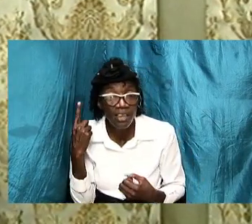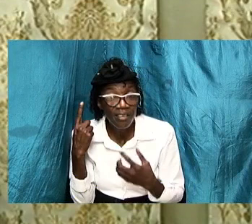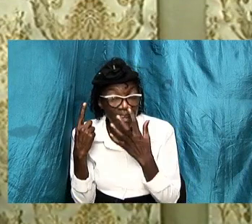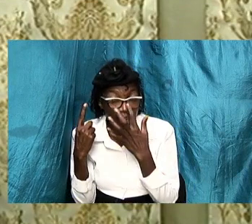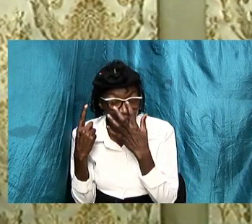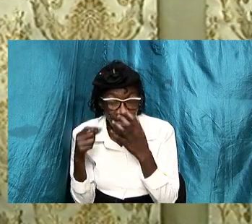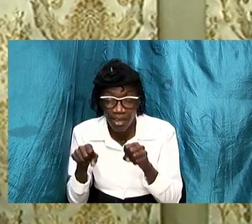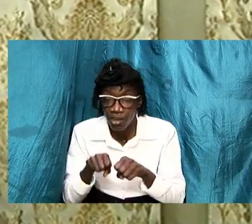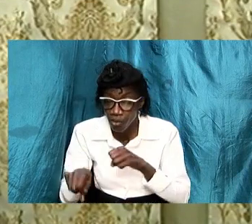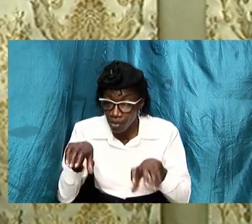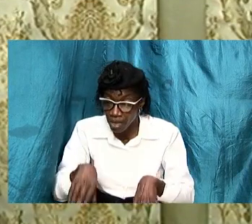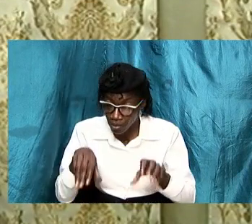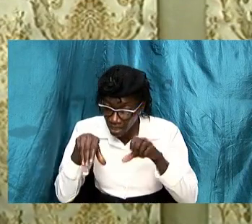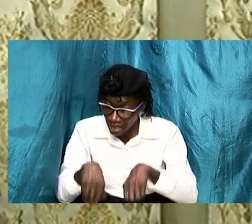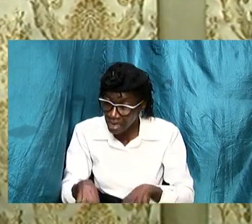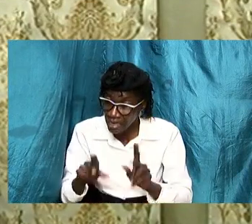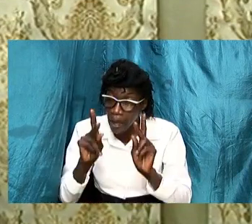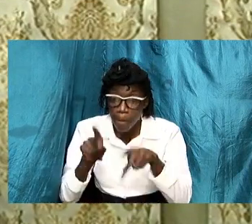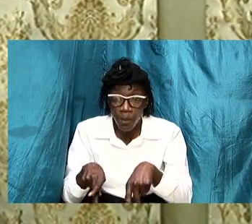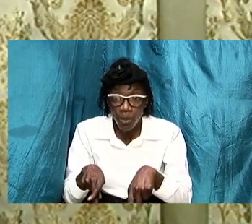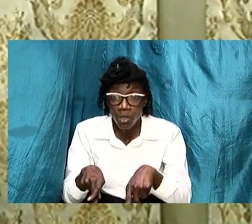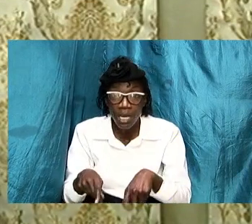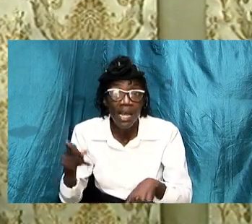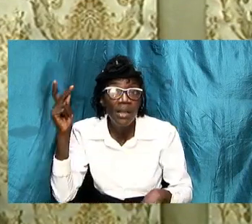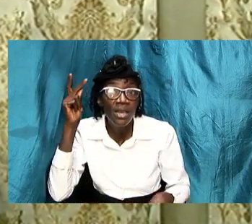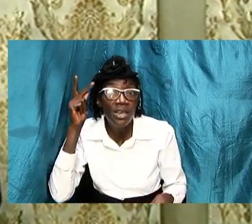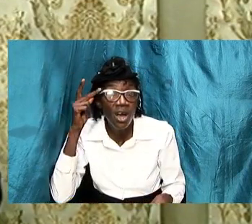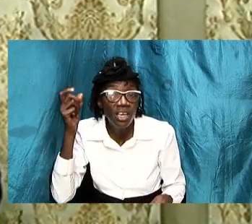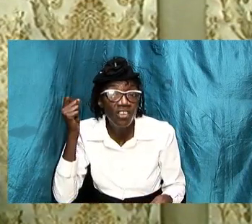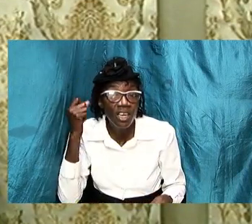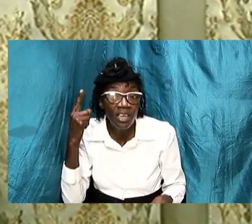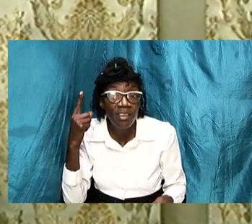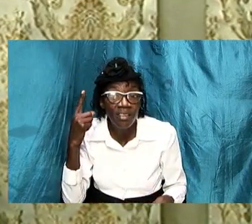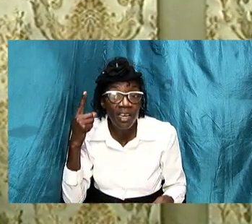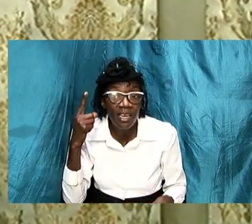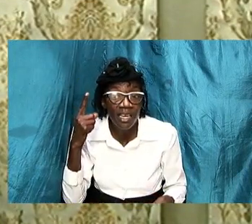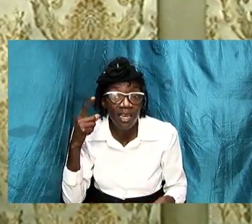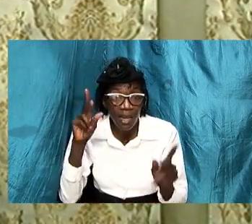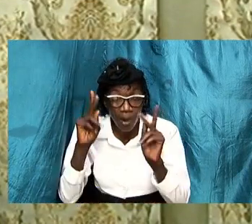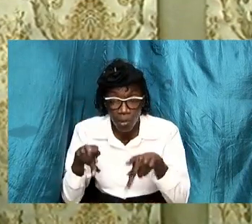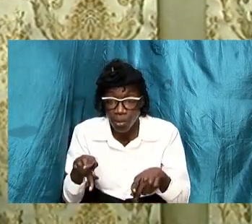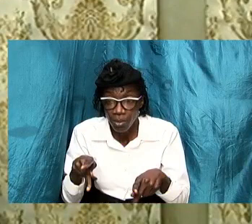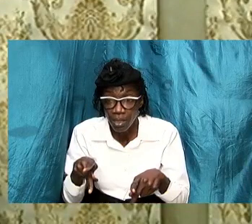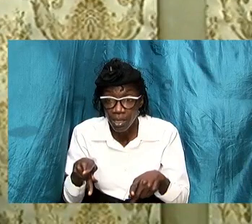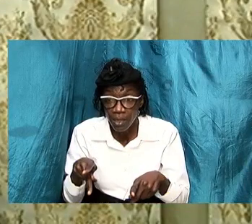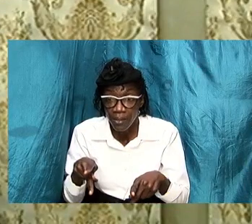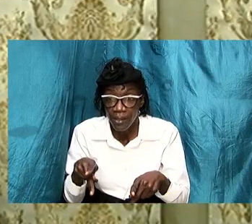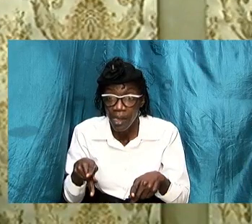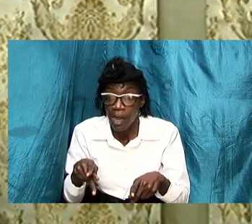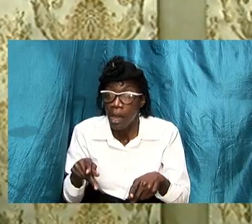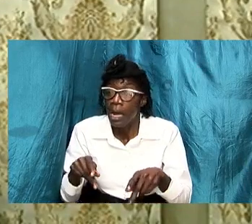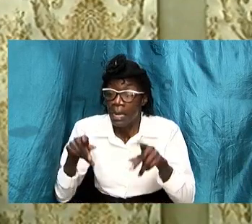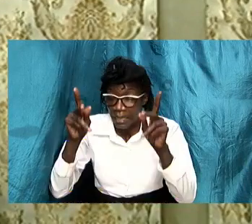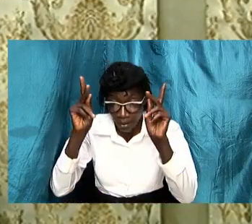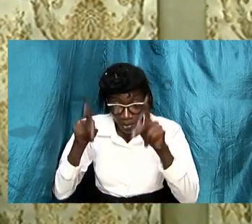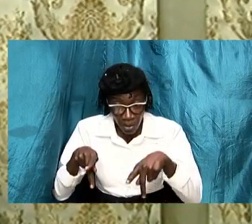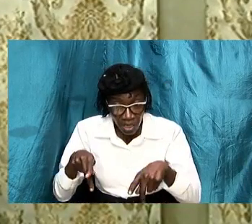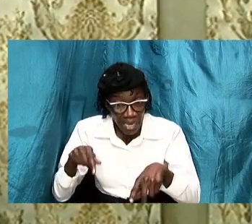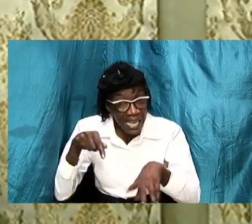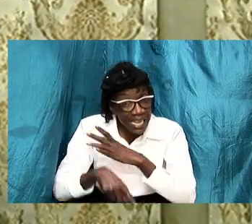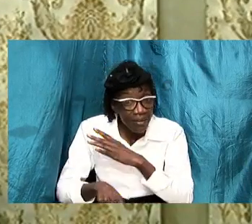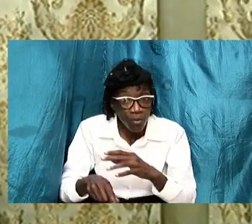so that we can apply this knowledge and understanding applied in the practical realm which is wisdom